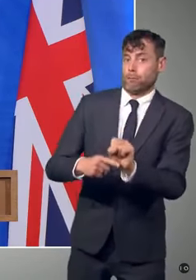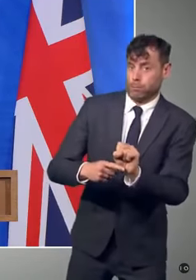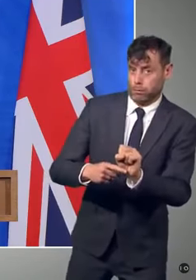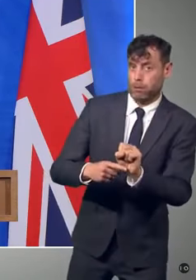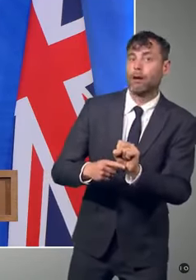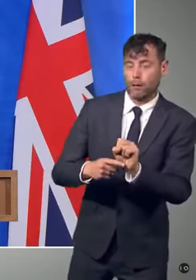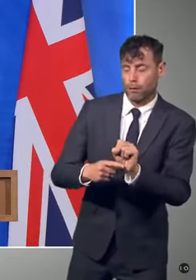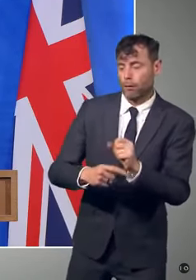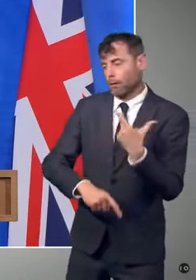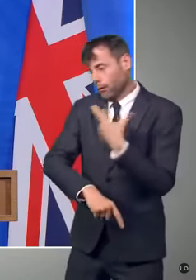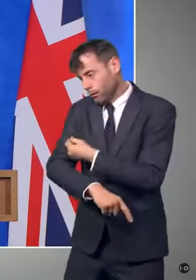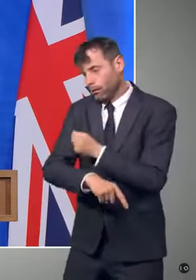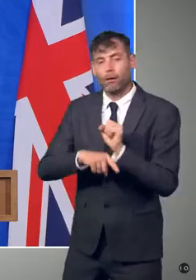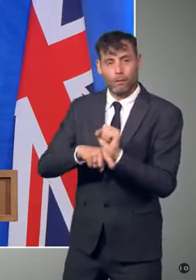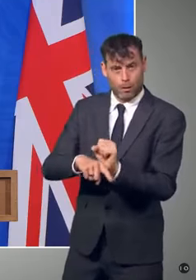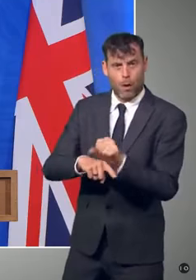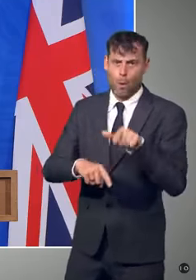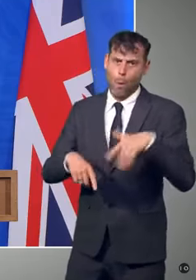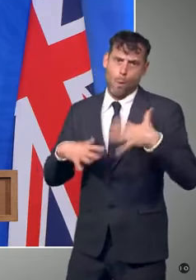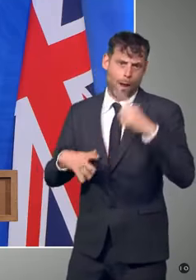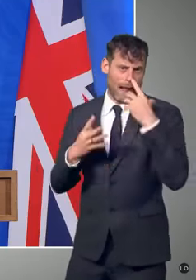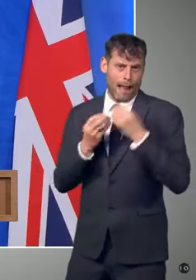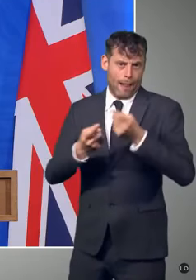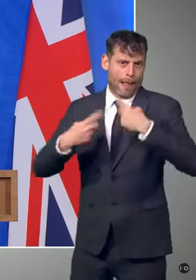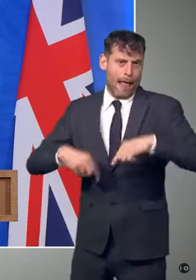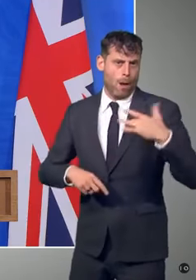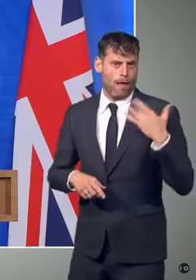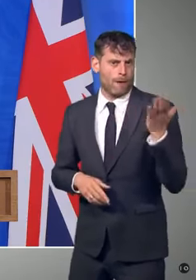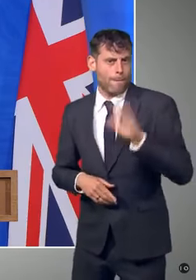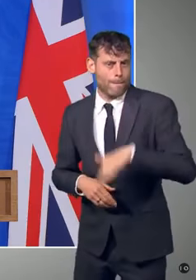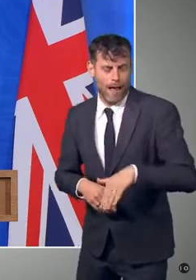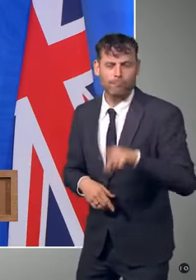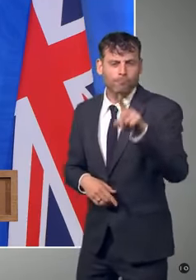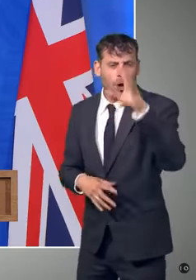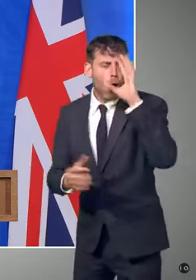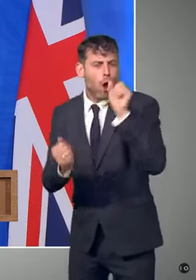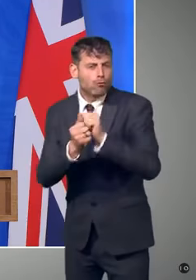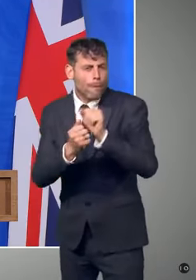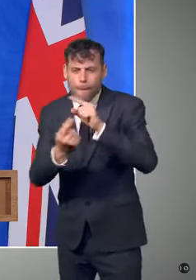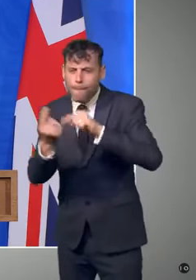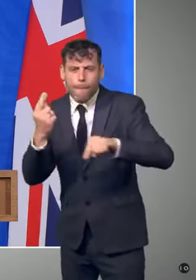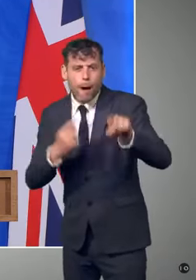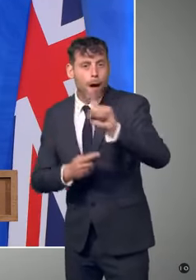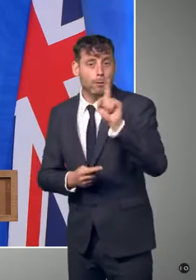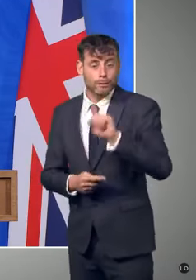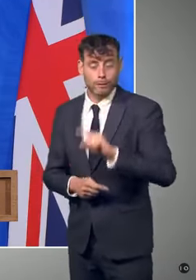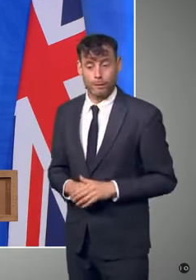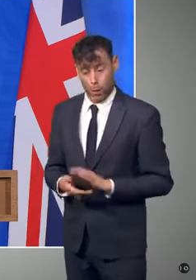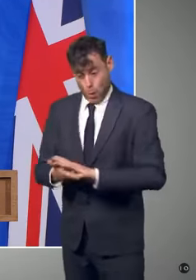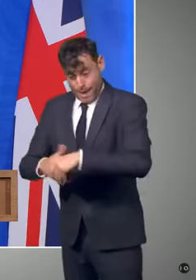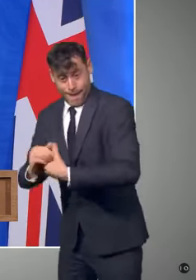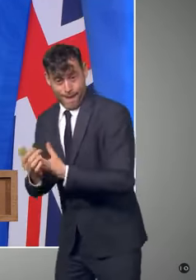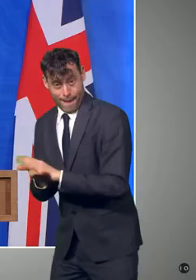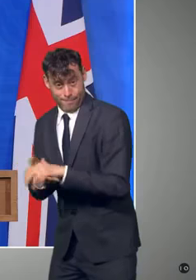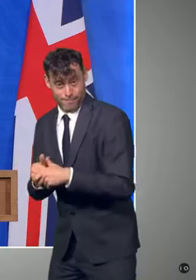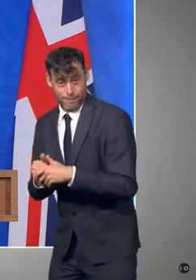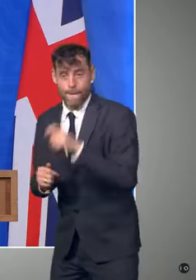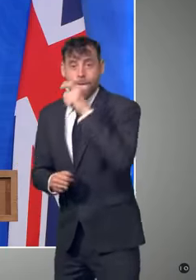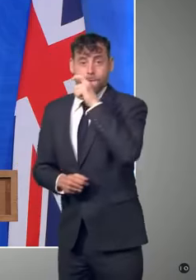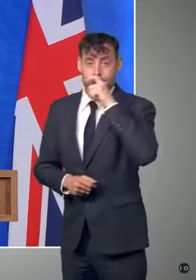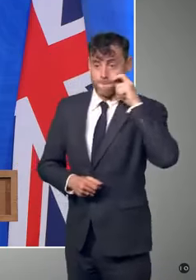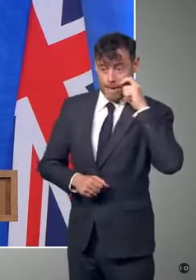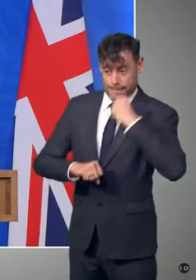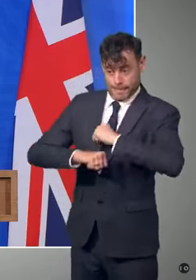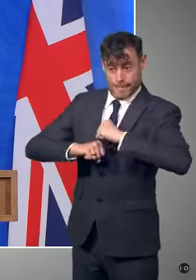face, space, fresh air, then we can keep each other safe and see through our roadmap to